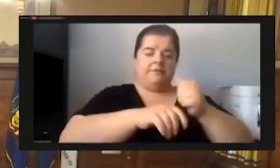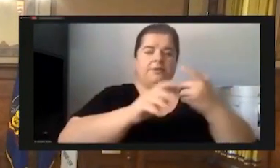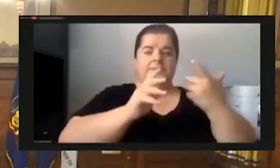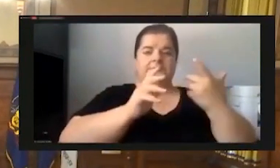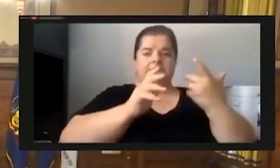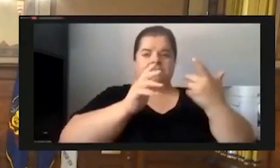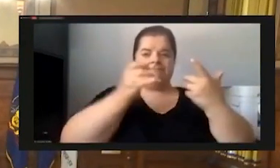Amen. know. love the I have.